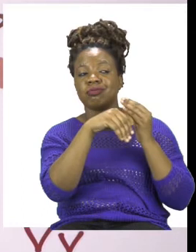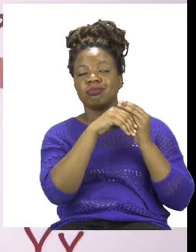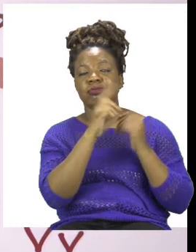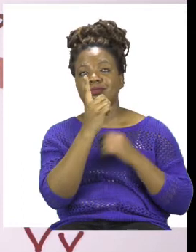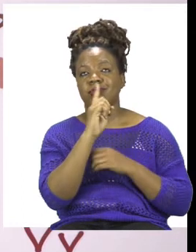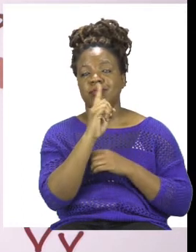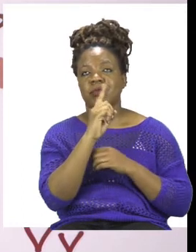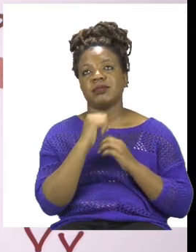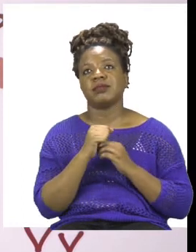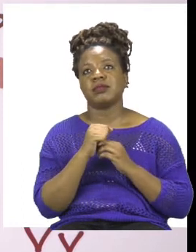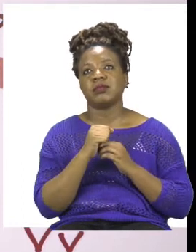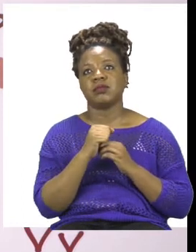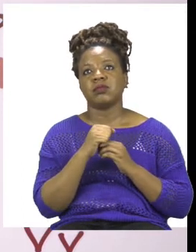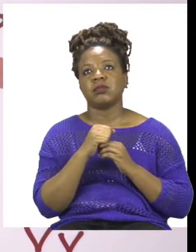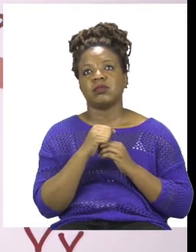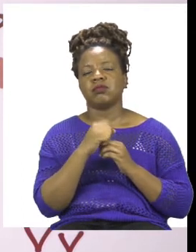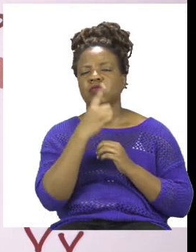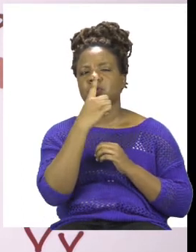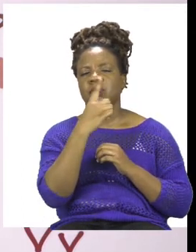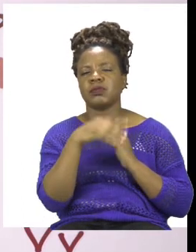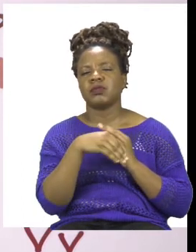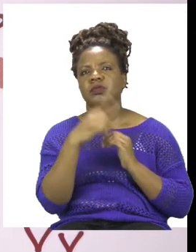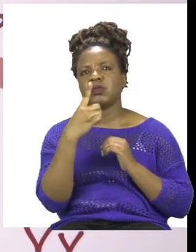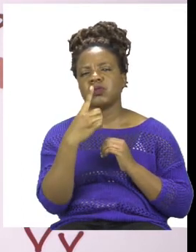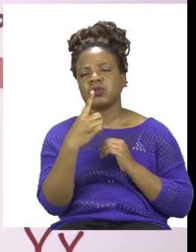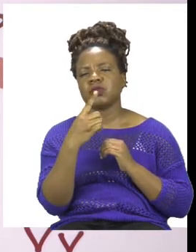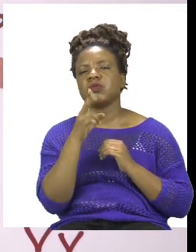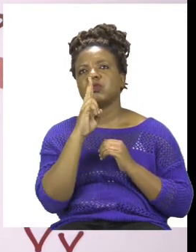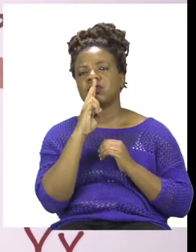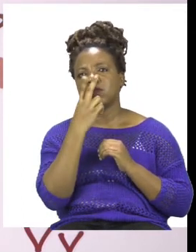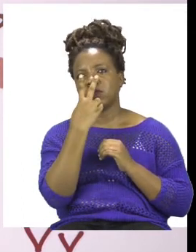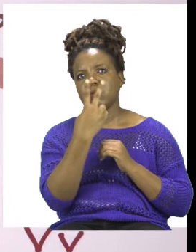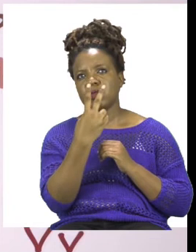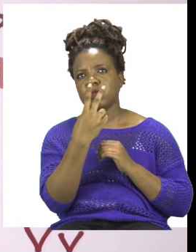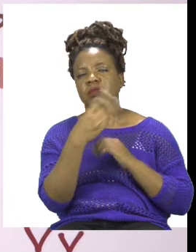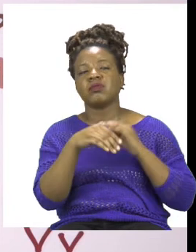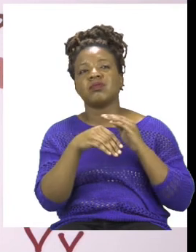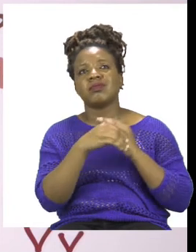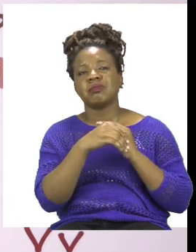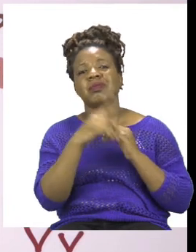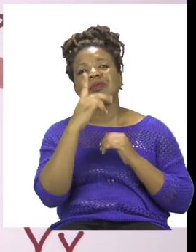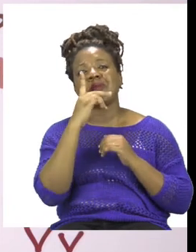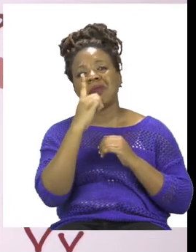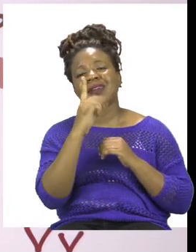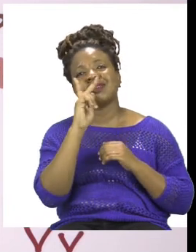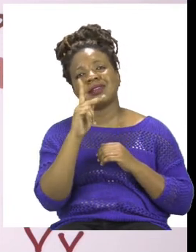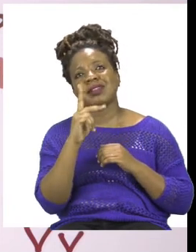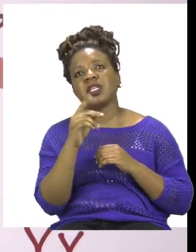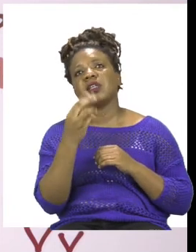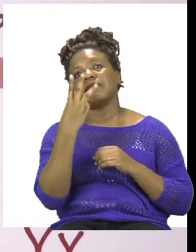Ms. Units. So if we are saying 1 plus 1 equals 2 plus 1 more, our answer